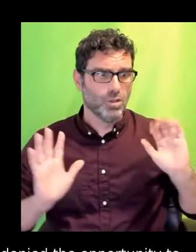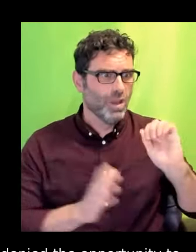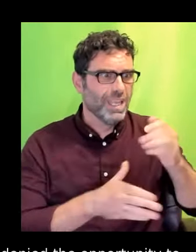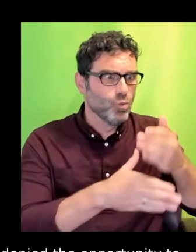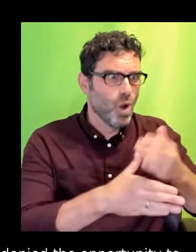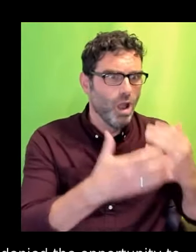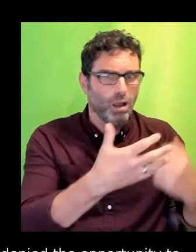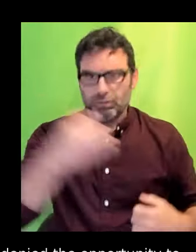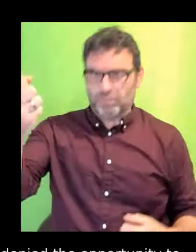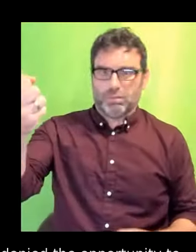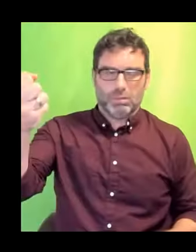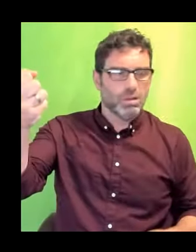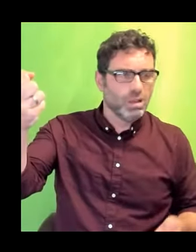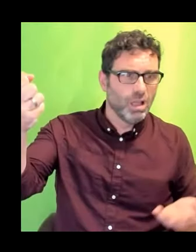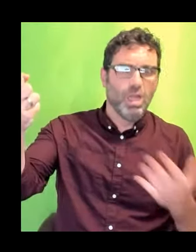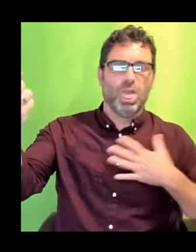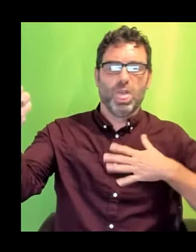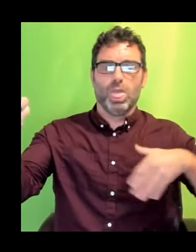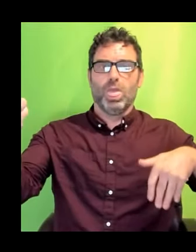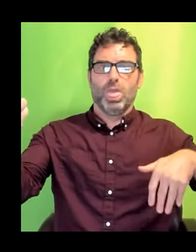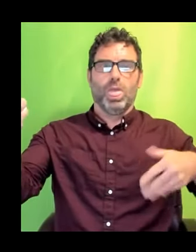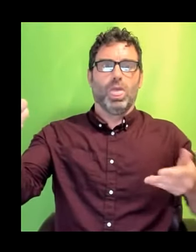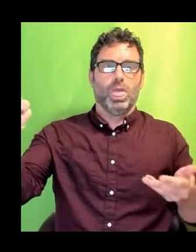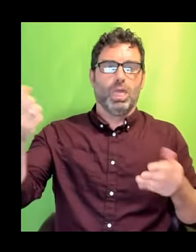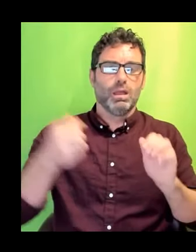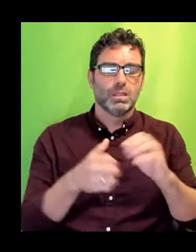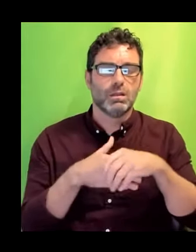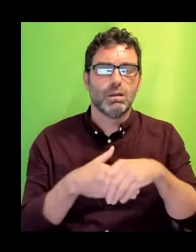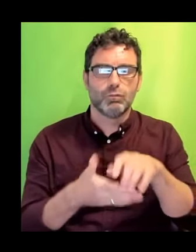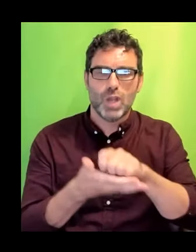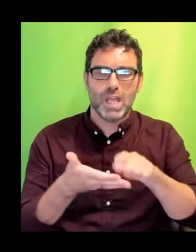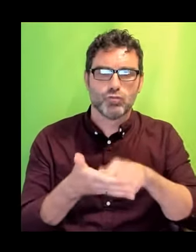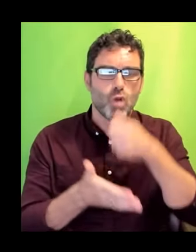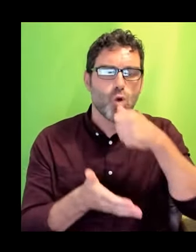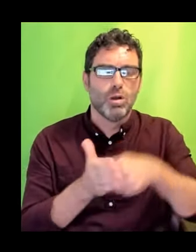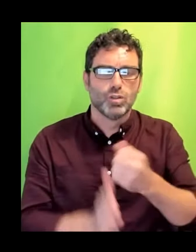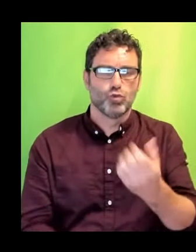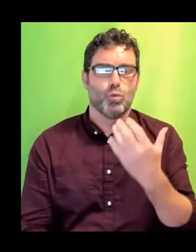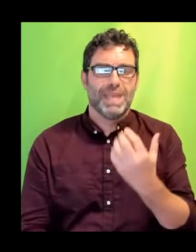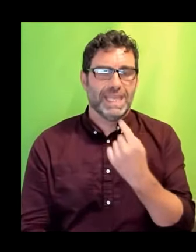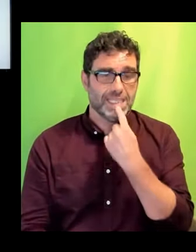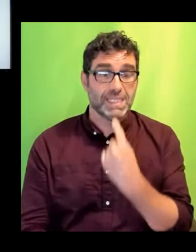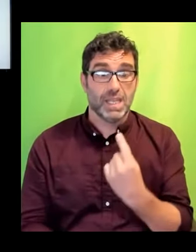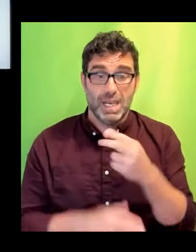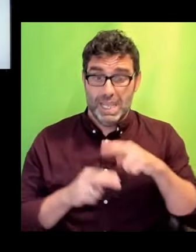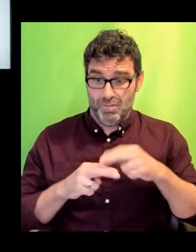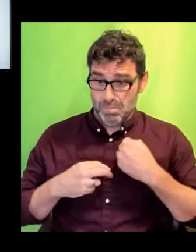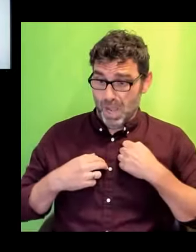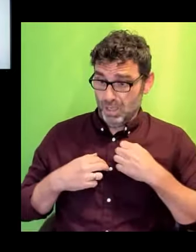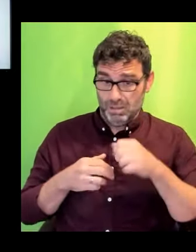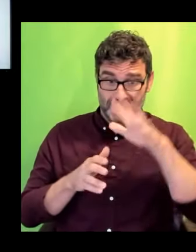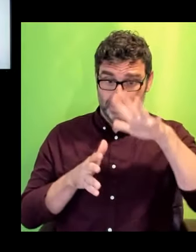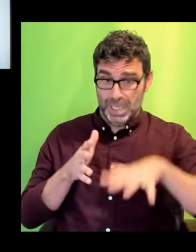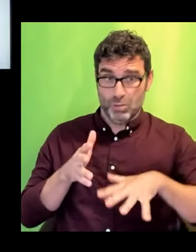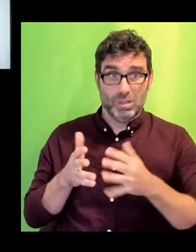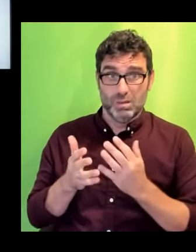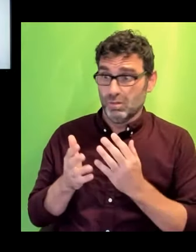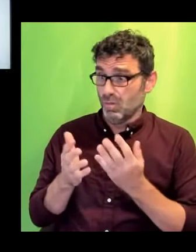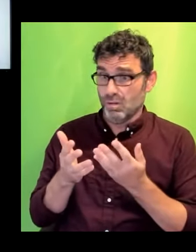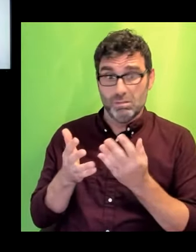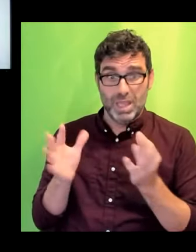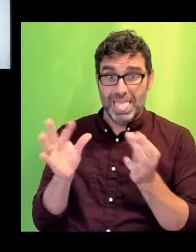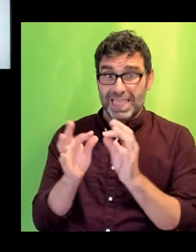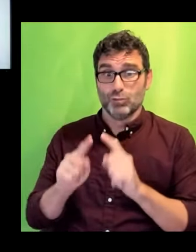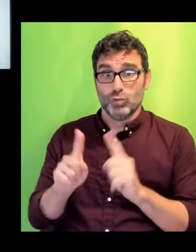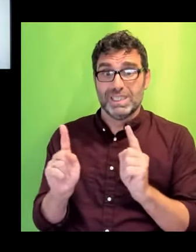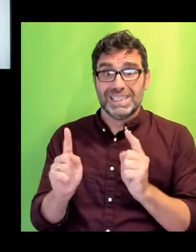As this friend wrote to me, if my exact experiences had happened to another type of minority, would they have been taken more seriously?